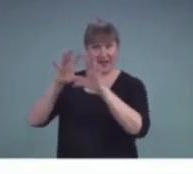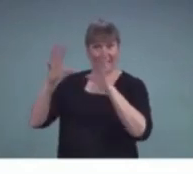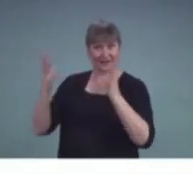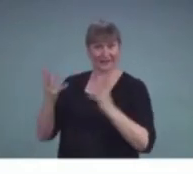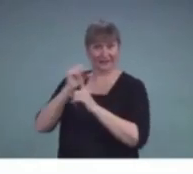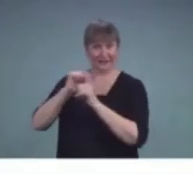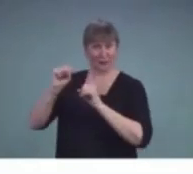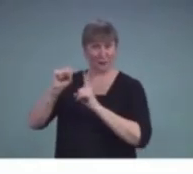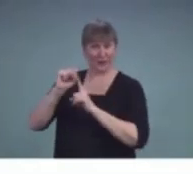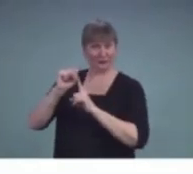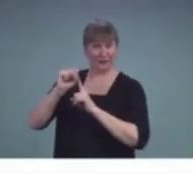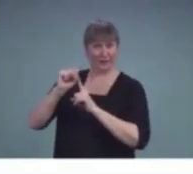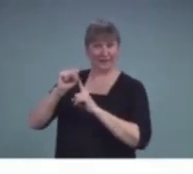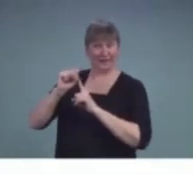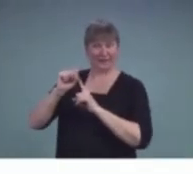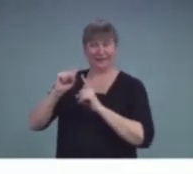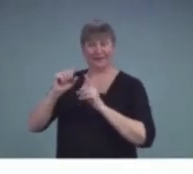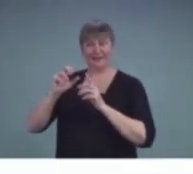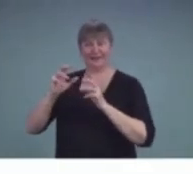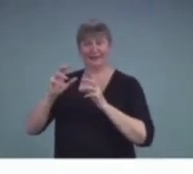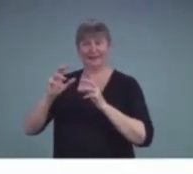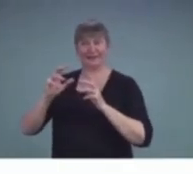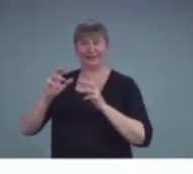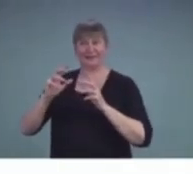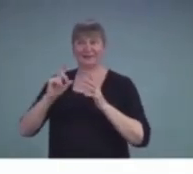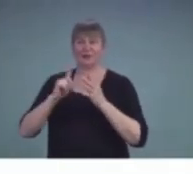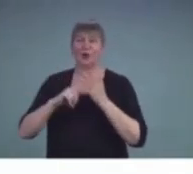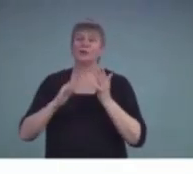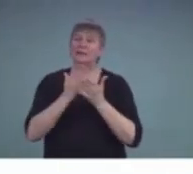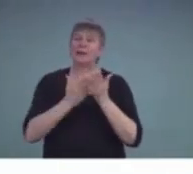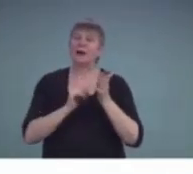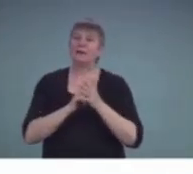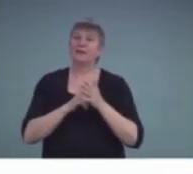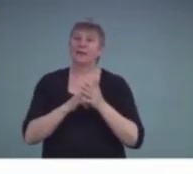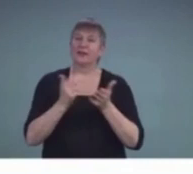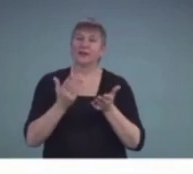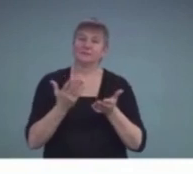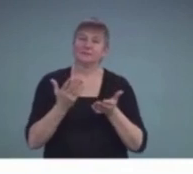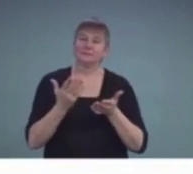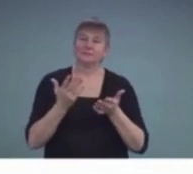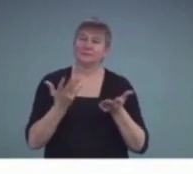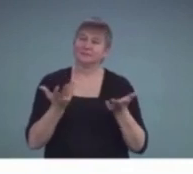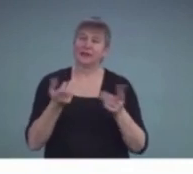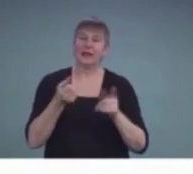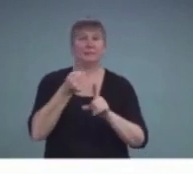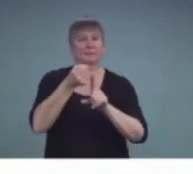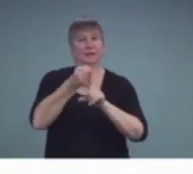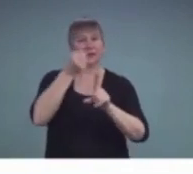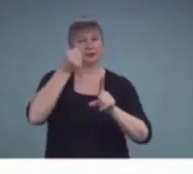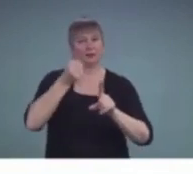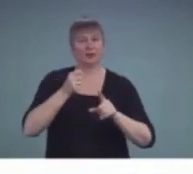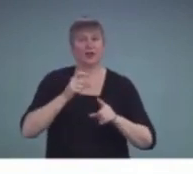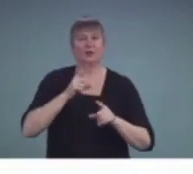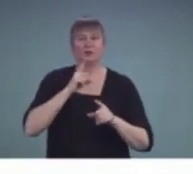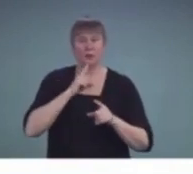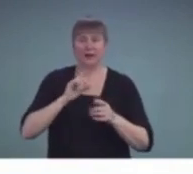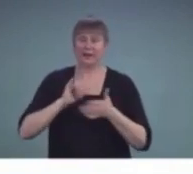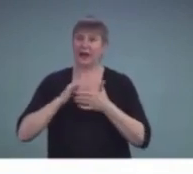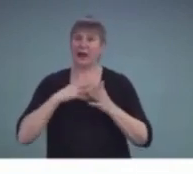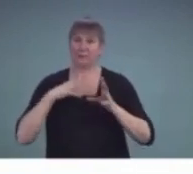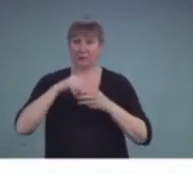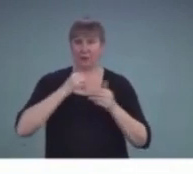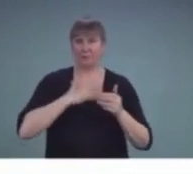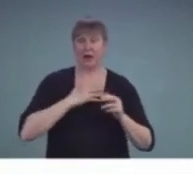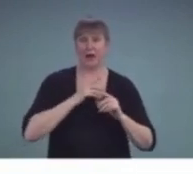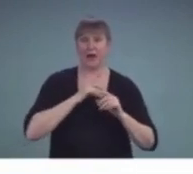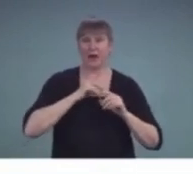included in my report were just, first of all, his identity as a person. This child had a rough